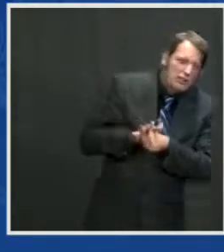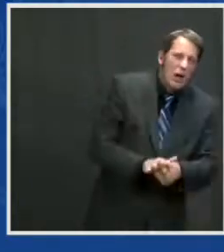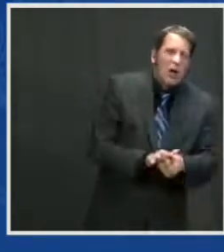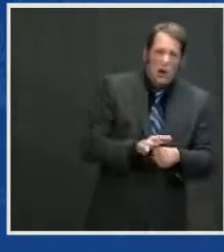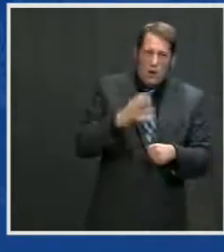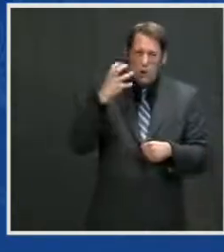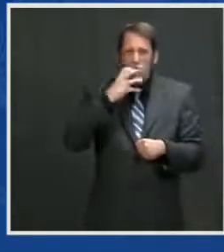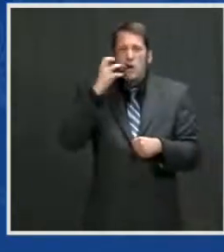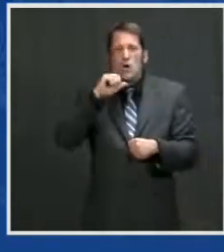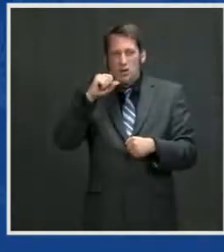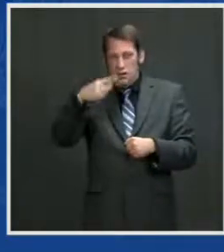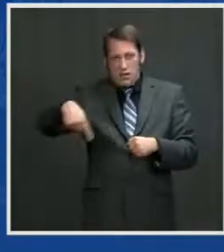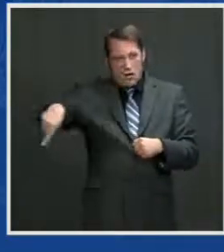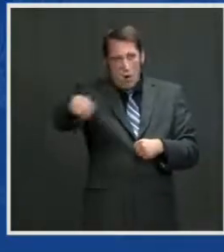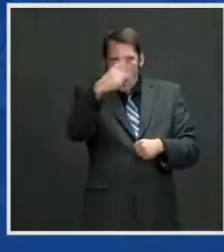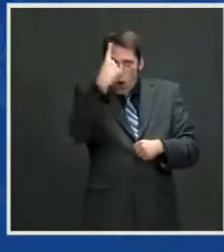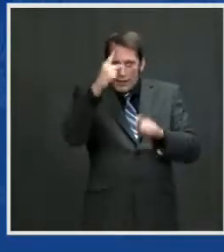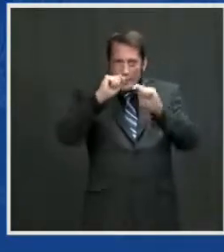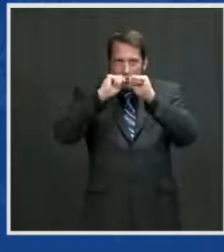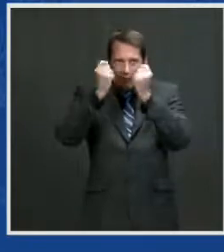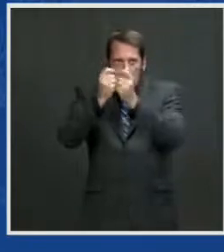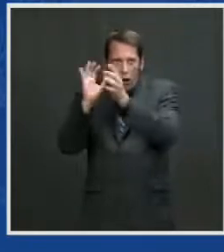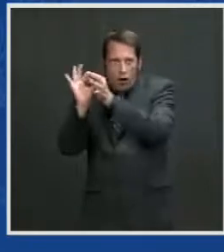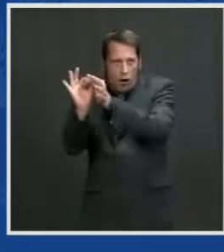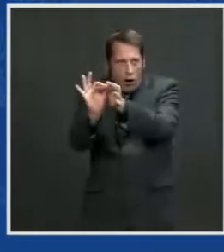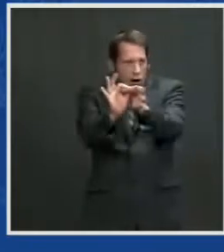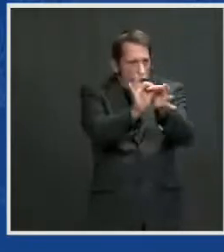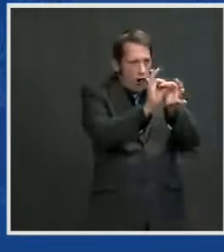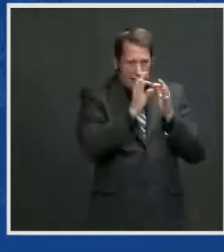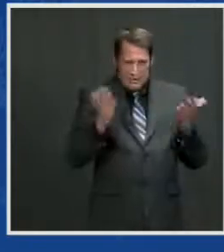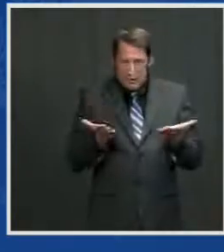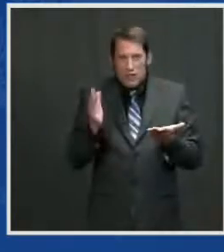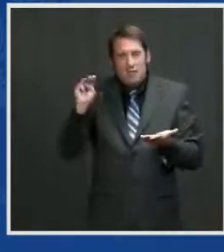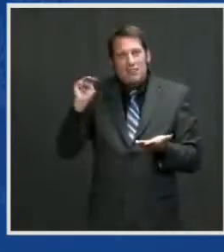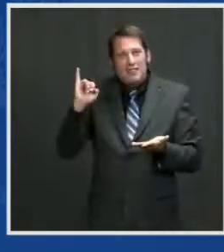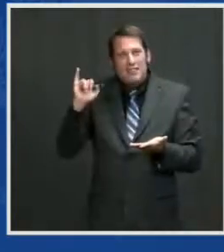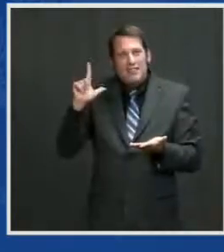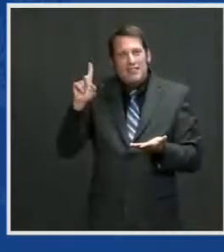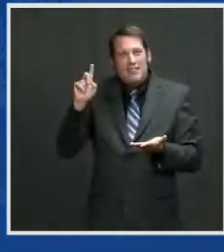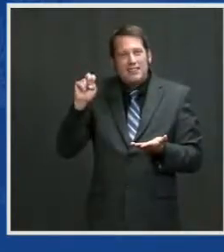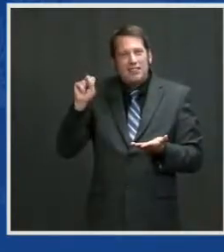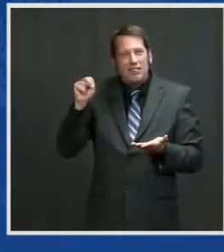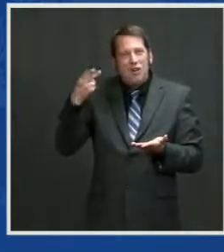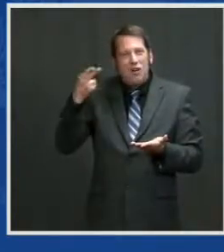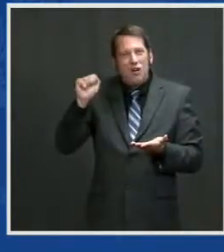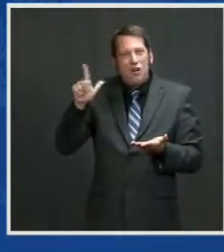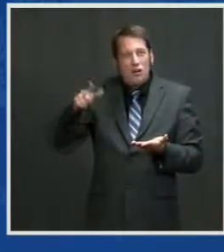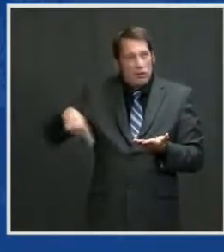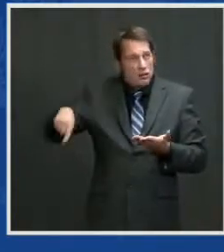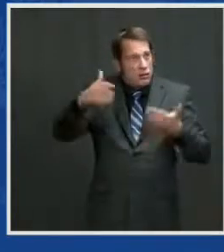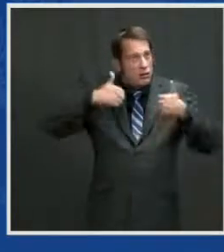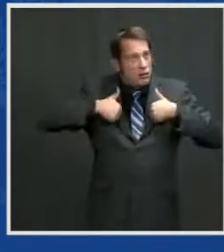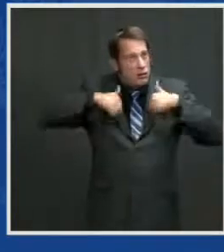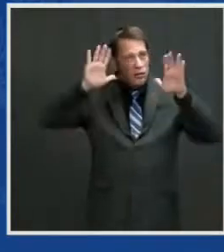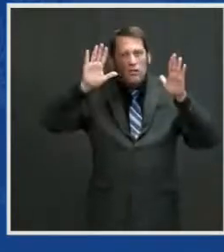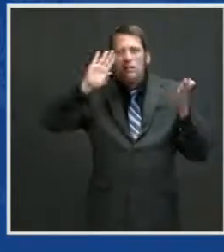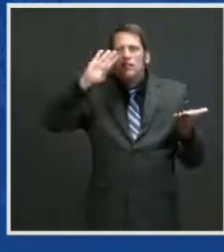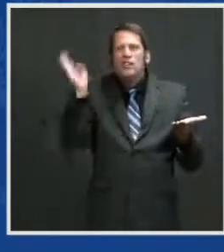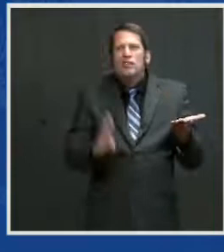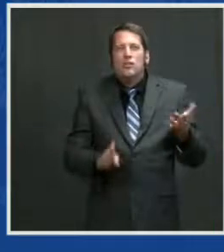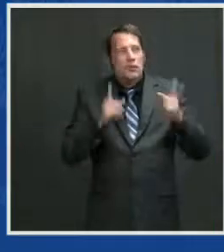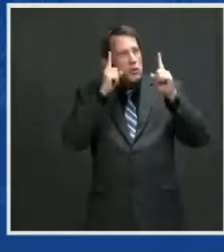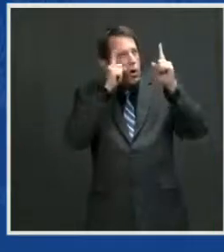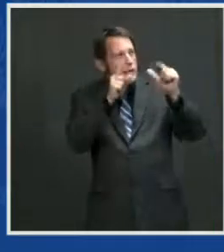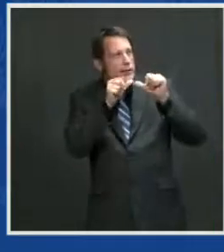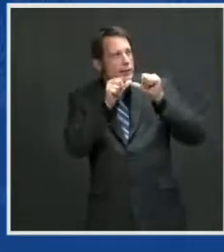Team Mildenhall. And you never let up on your mission. And I'm so proud to be here with all of you